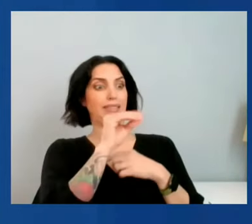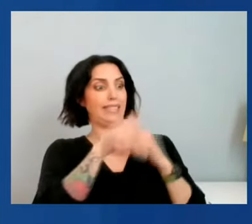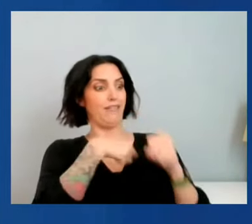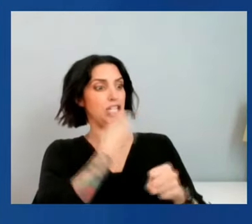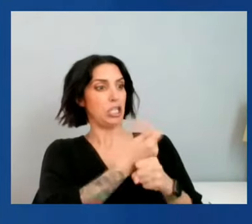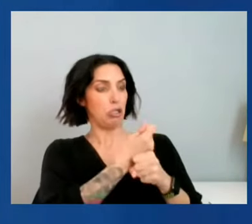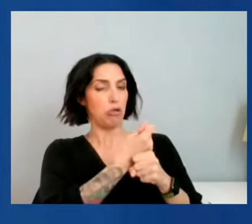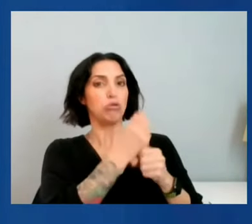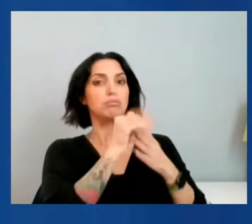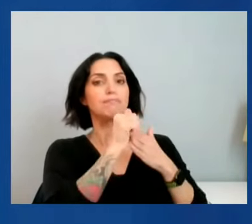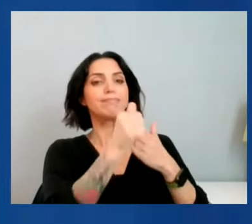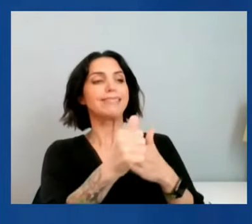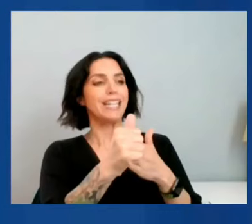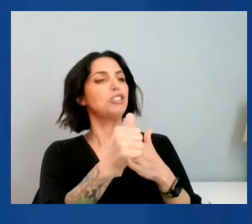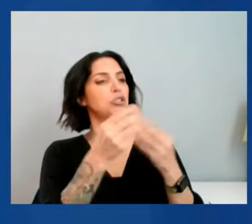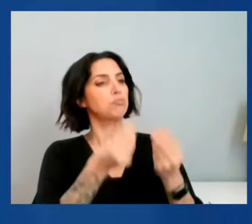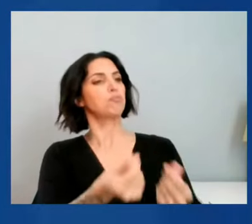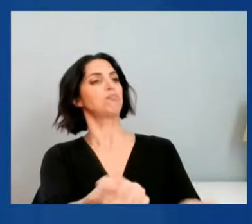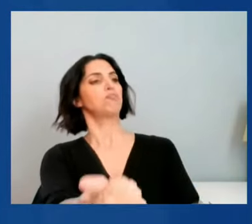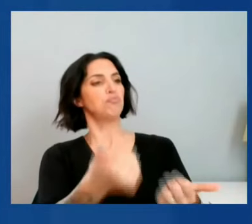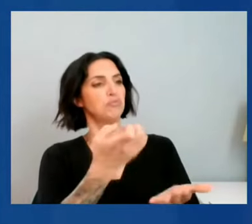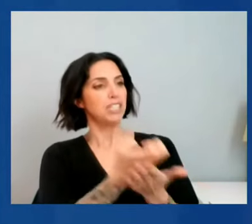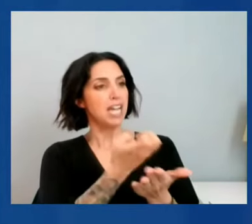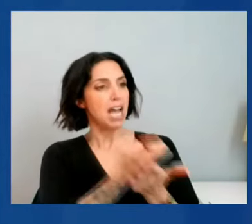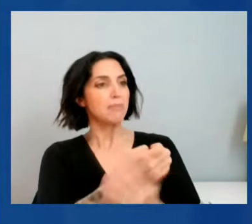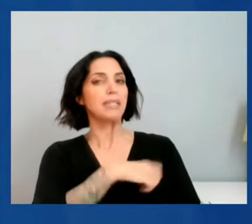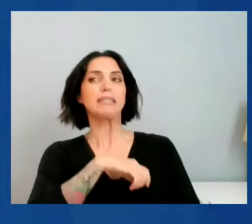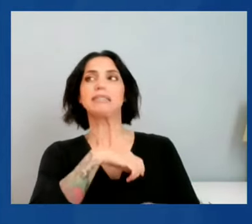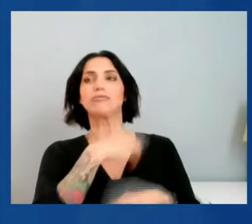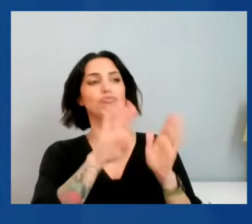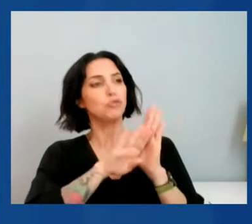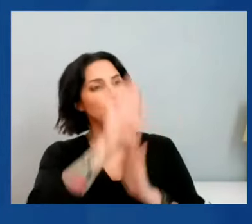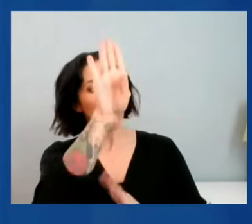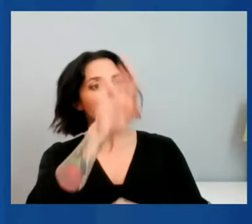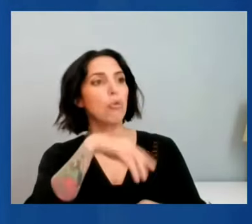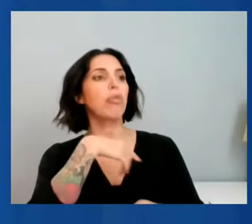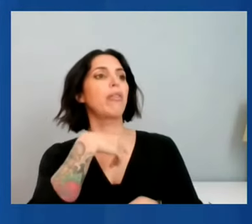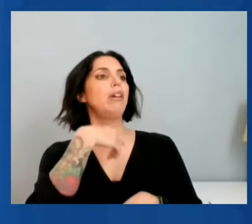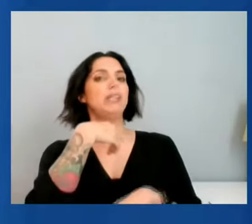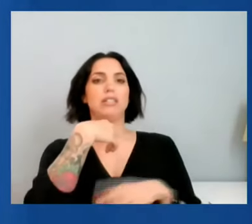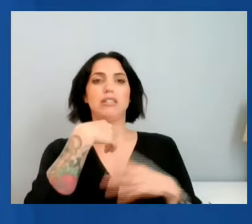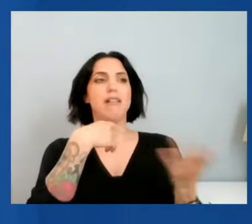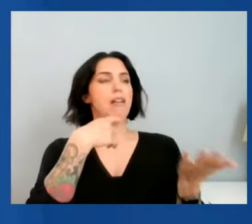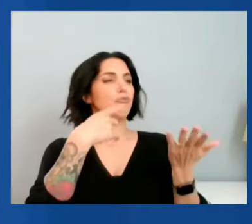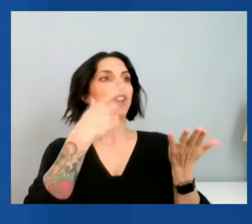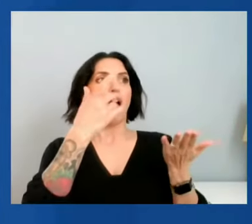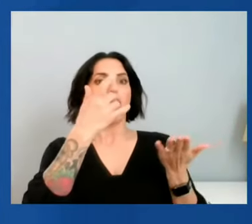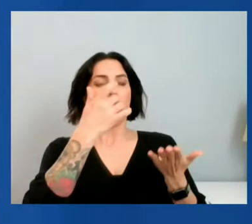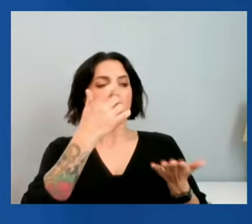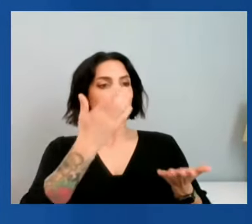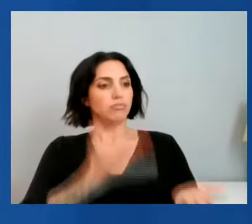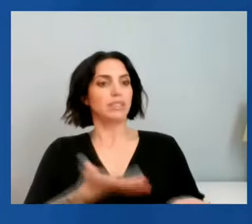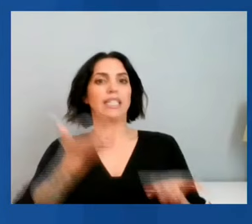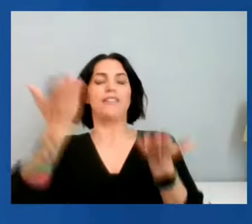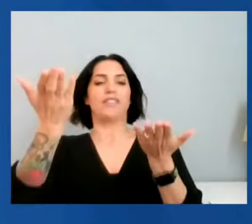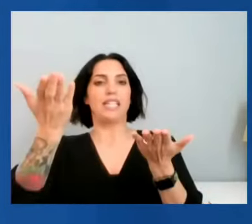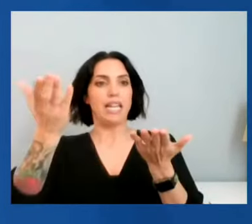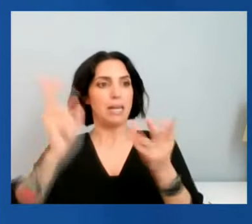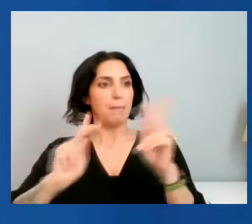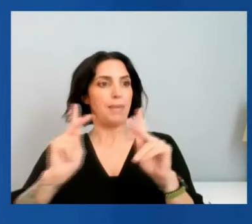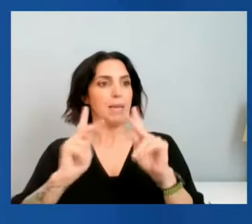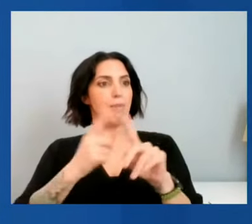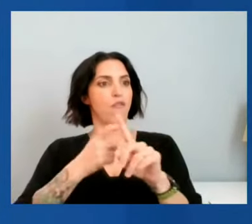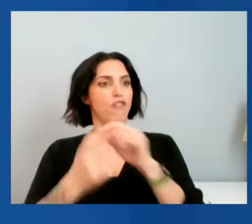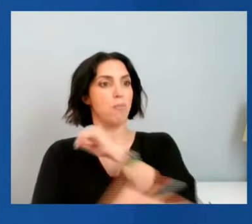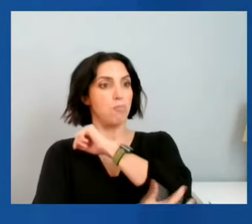economies, economic growth, and lifted billions of people from poverty. So we need to